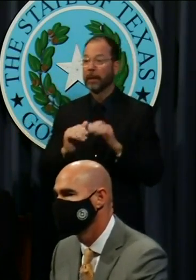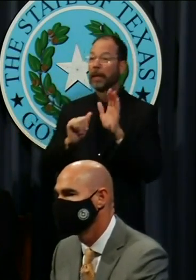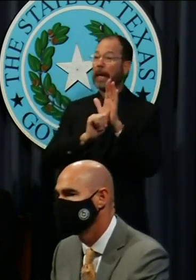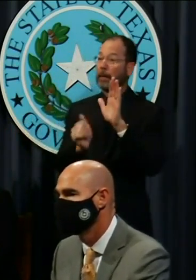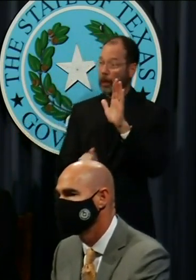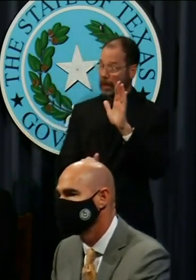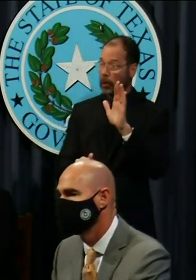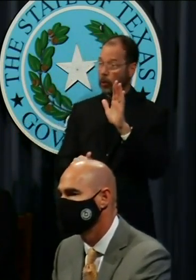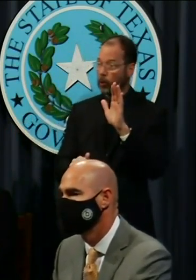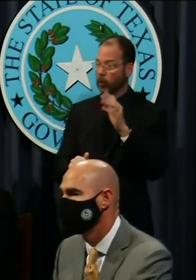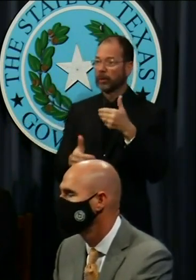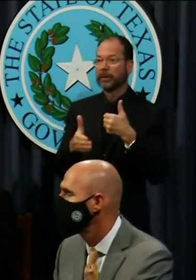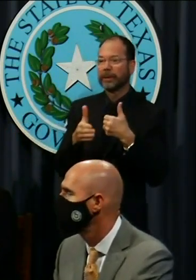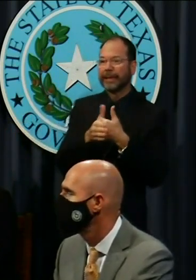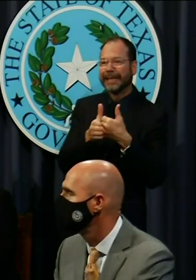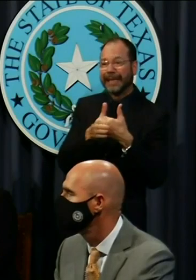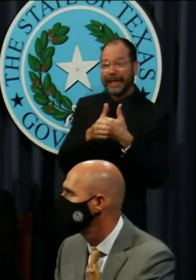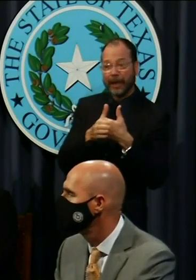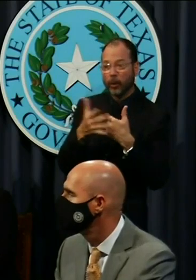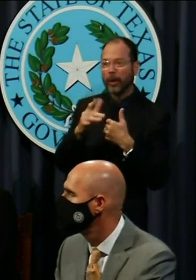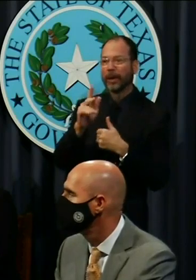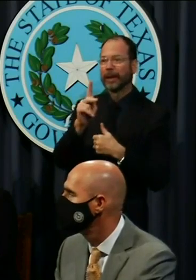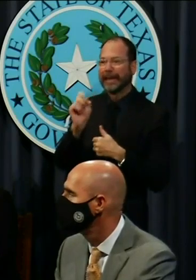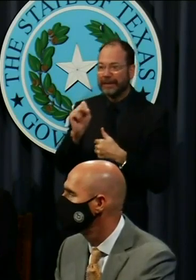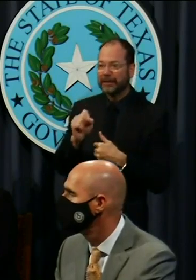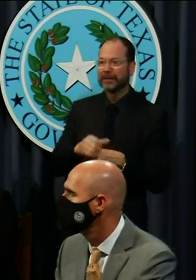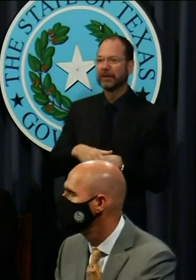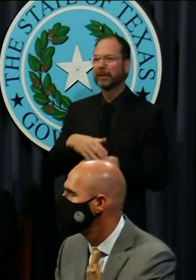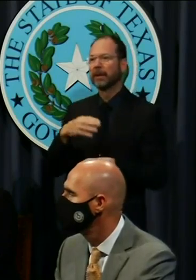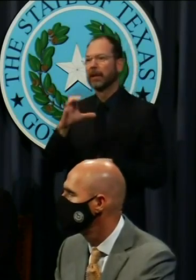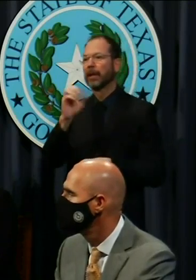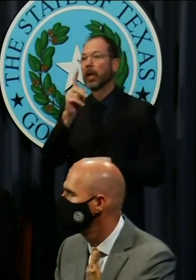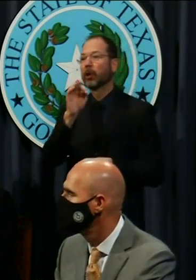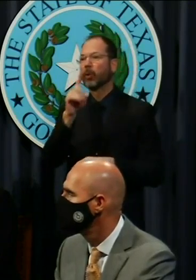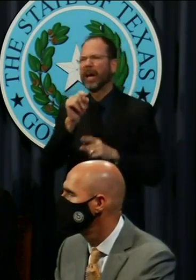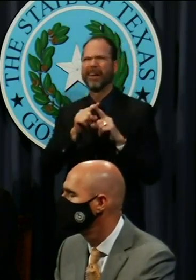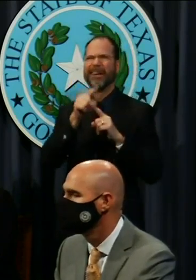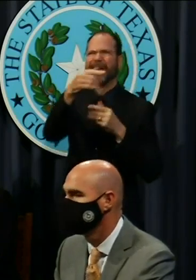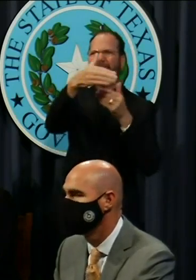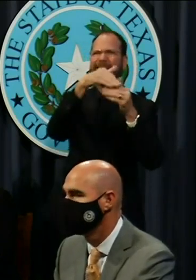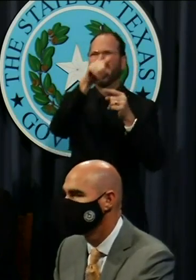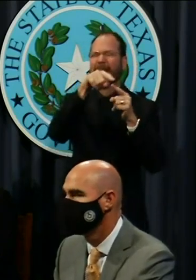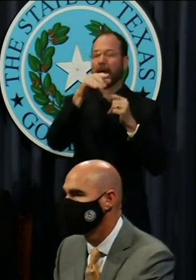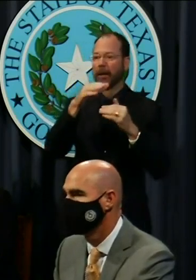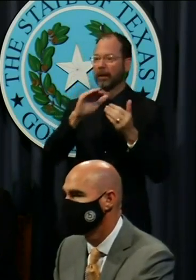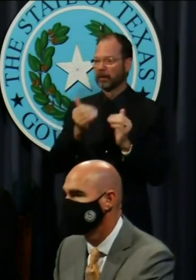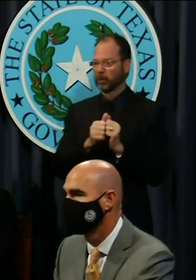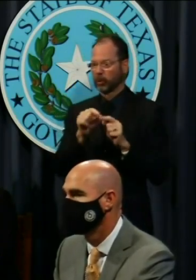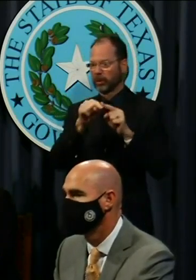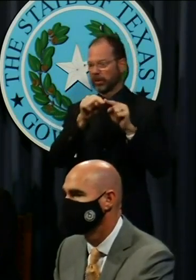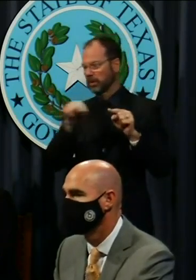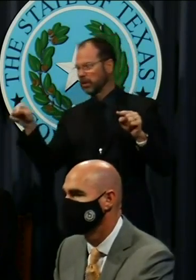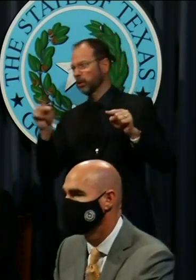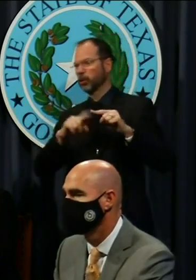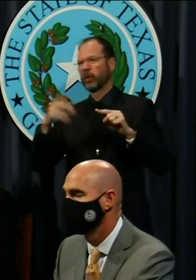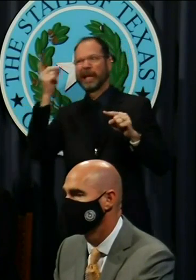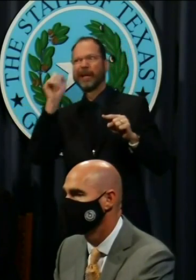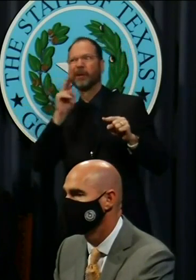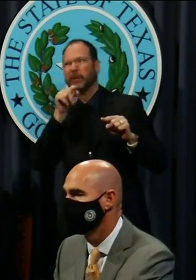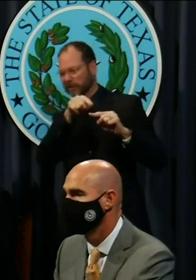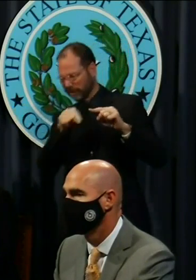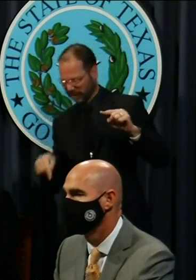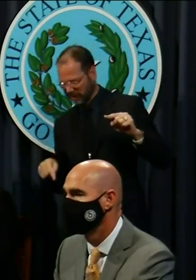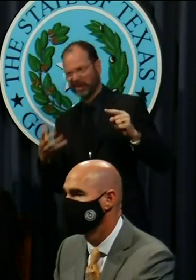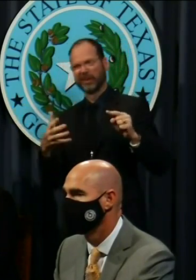Amarillo is closer to Kansas and Colorado than it is to Dallas and Houston. It would